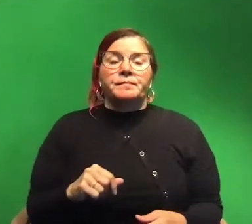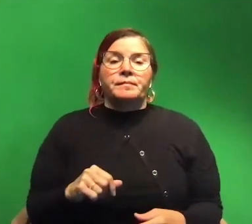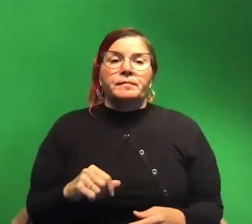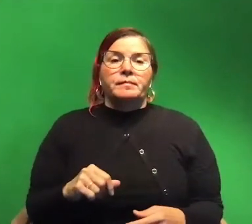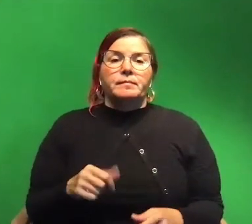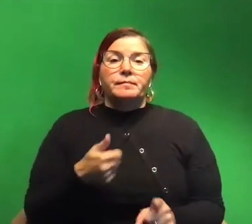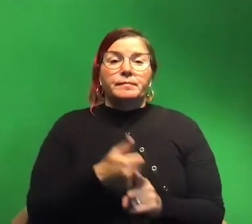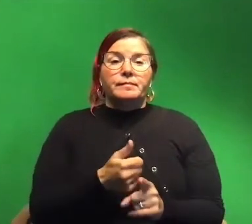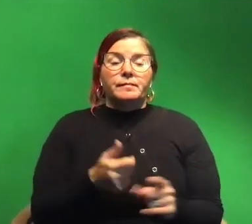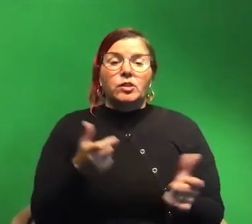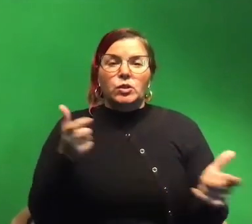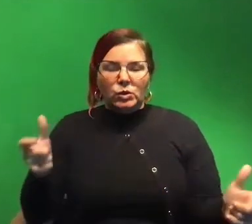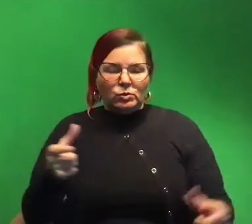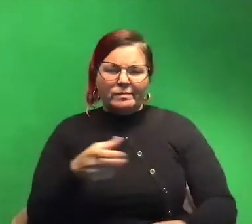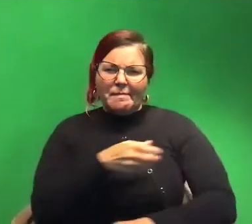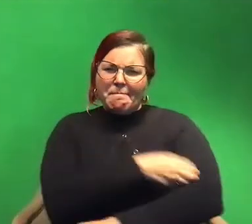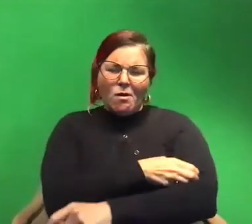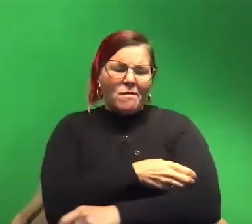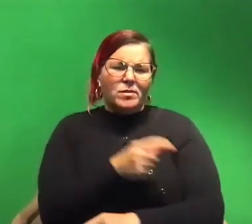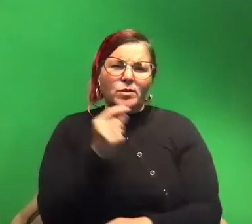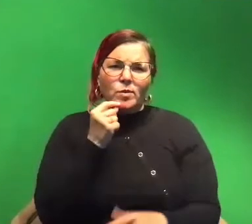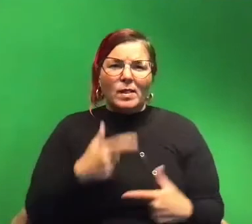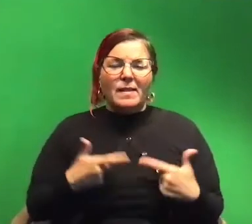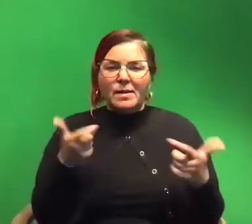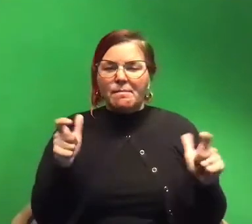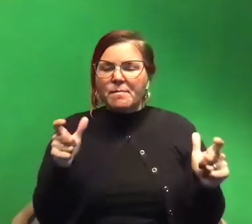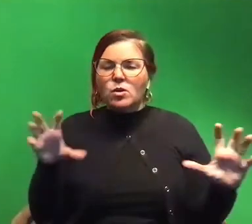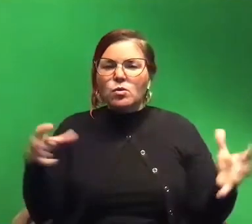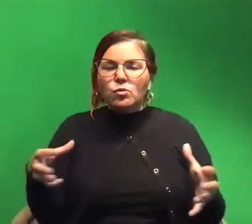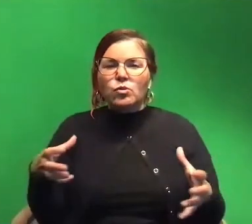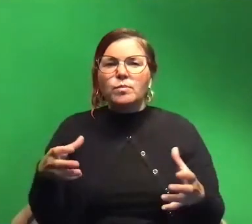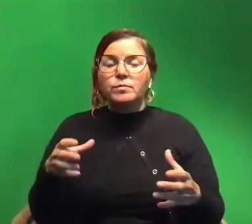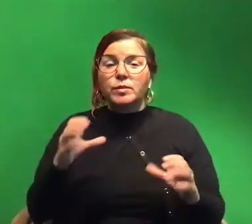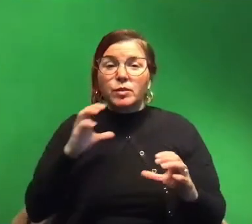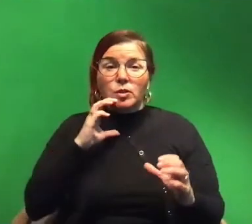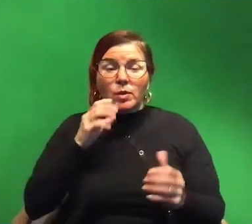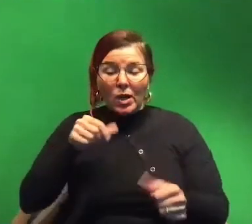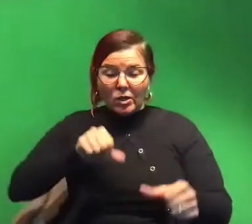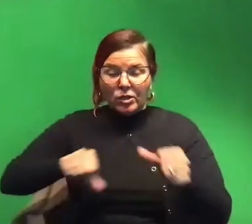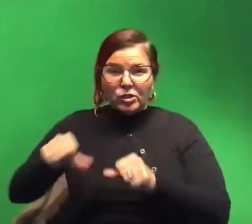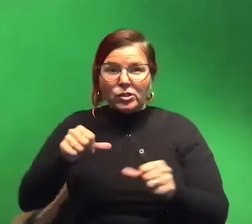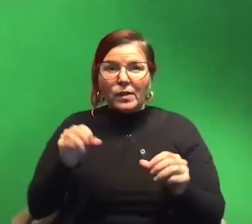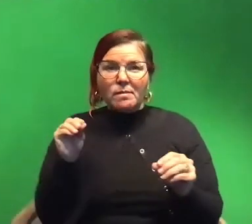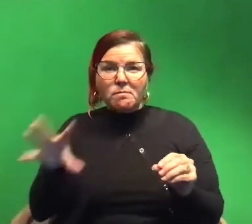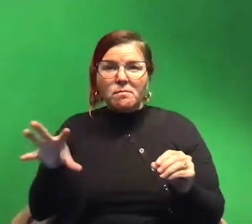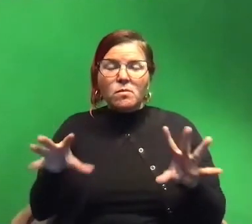huge and powerful and super cool they live in big groups when they communicate with each other they flash white and red um